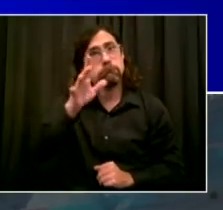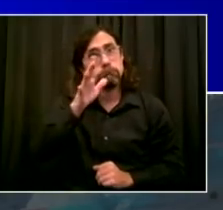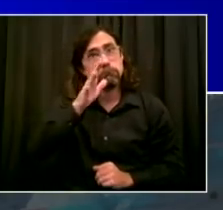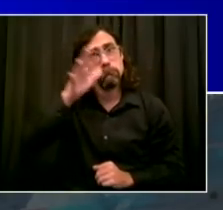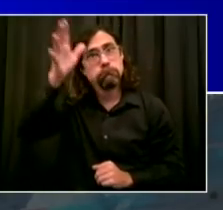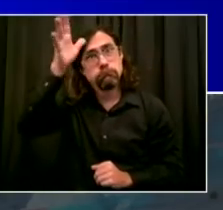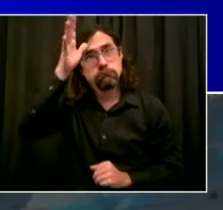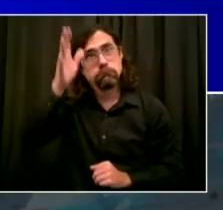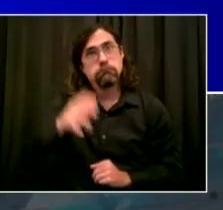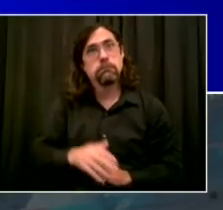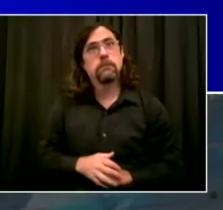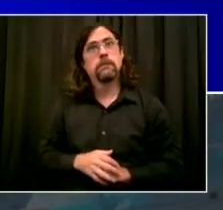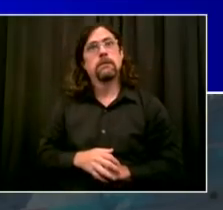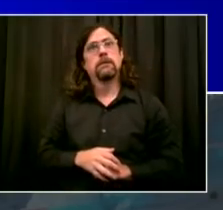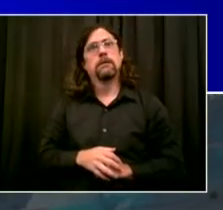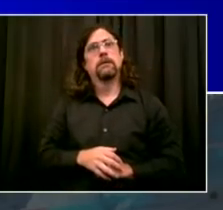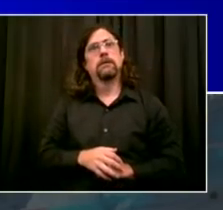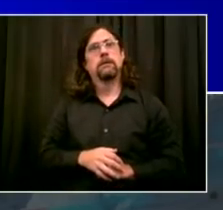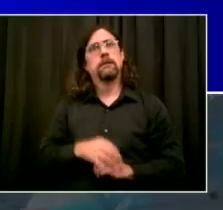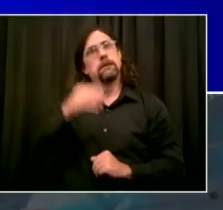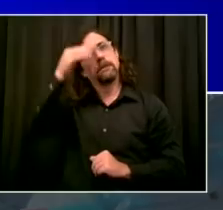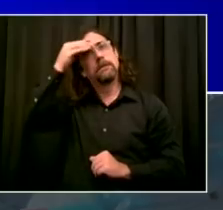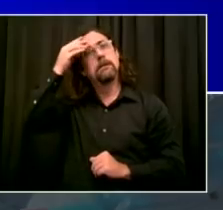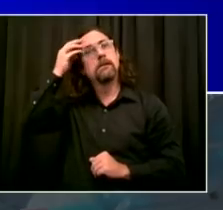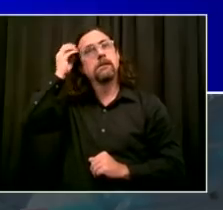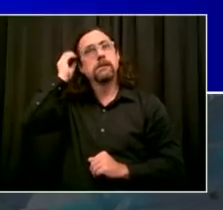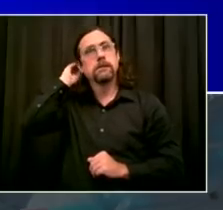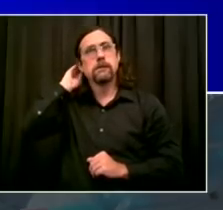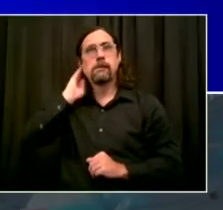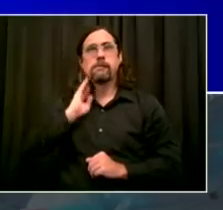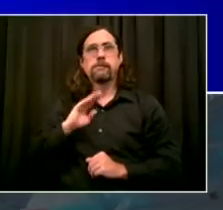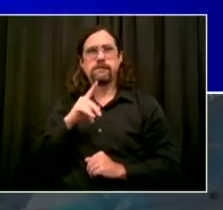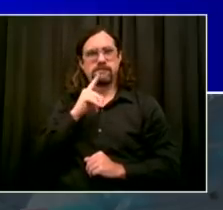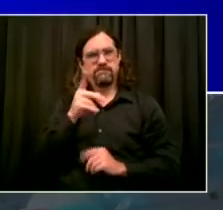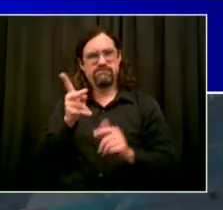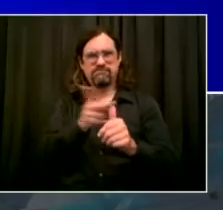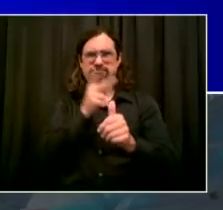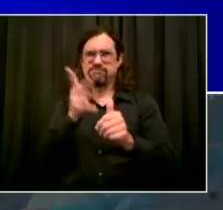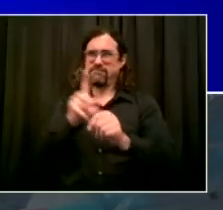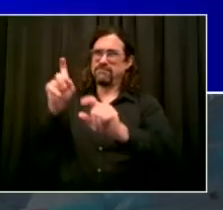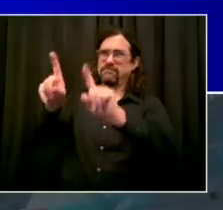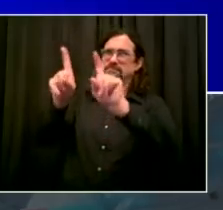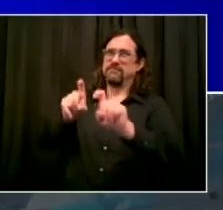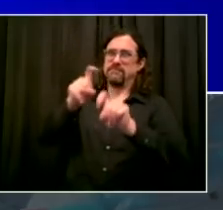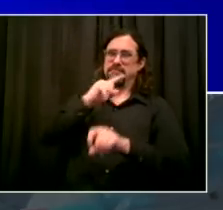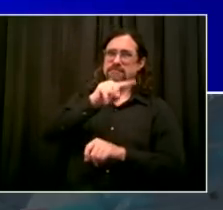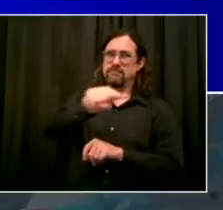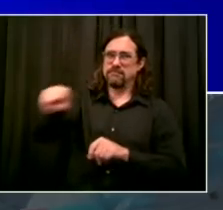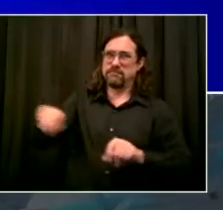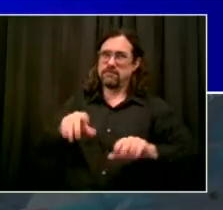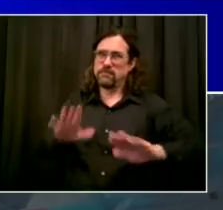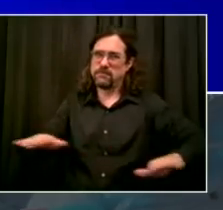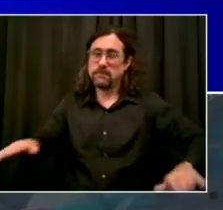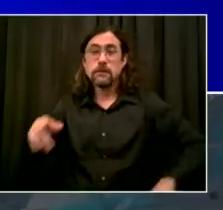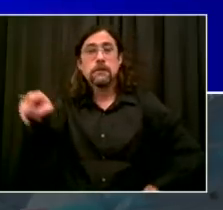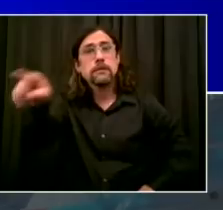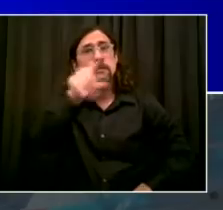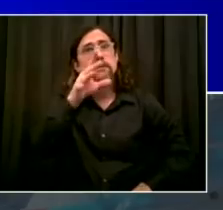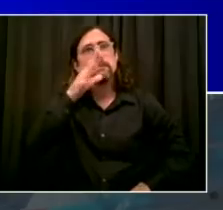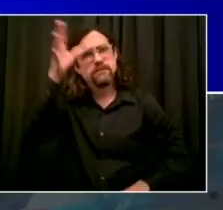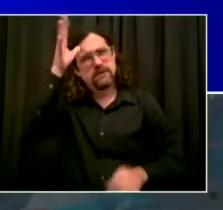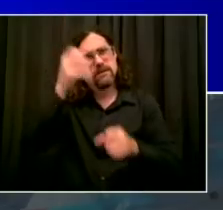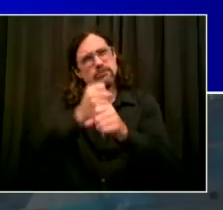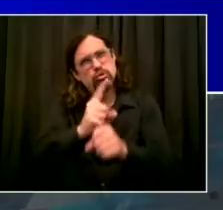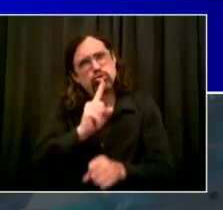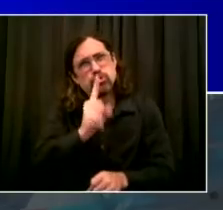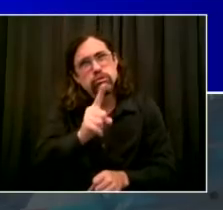available for students as well as school staff at our centers. Again, it is fast. It is free. It is convenient. And